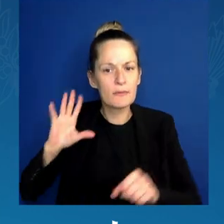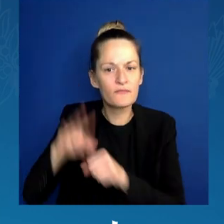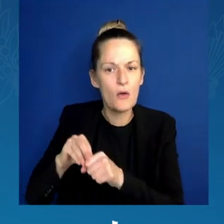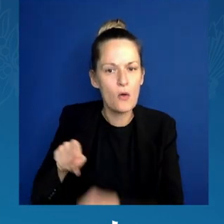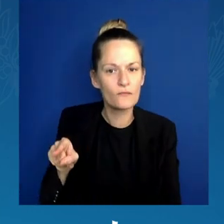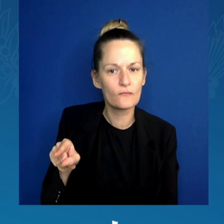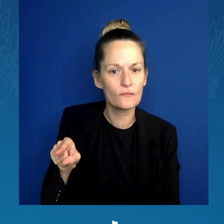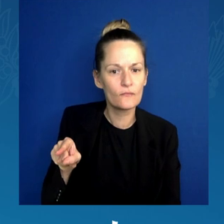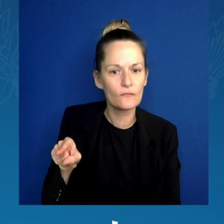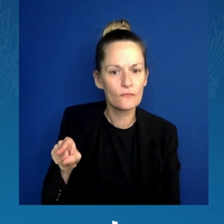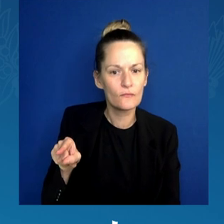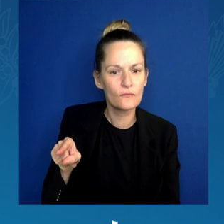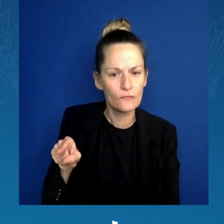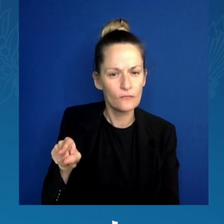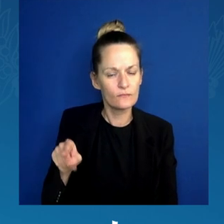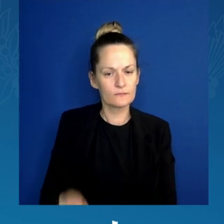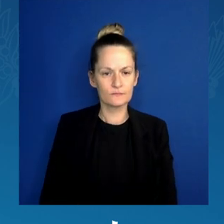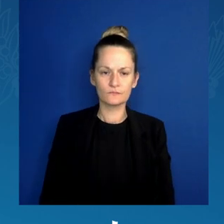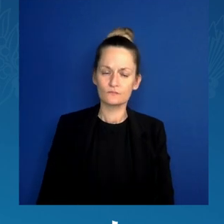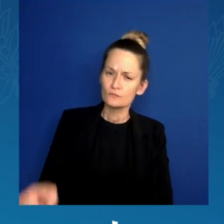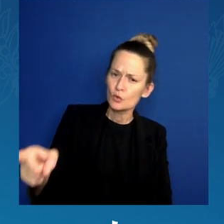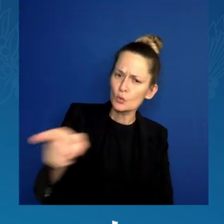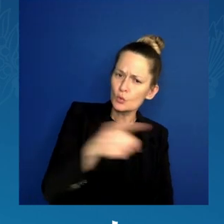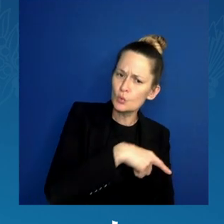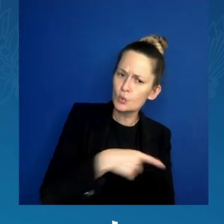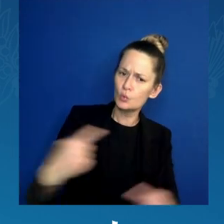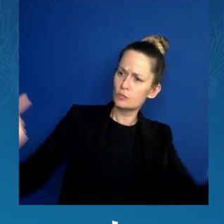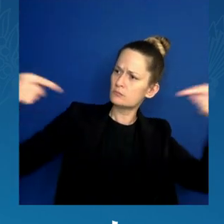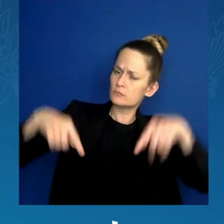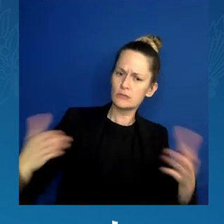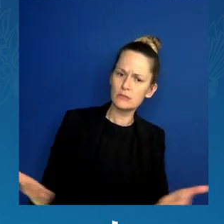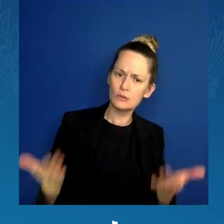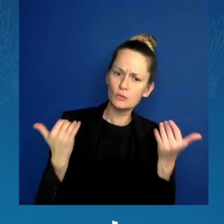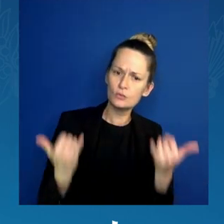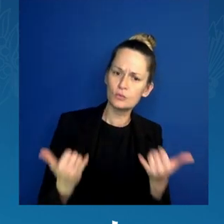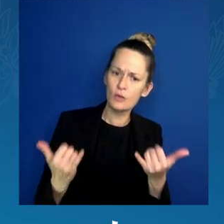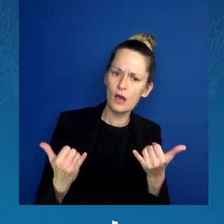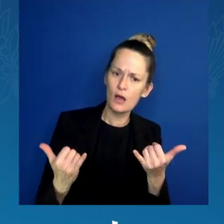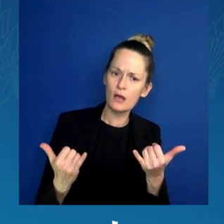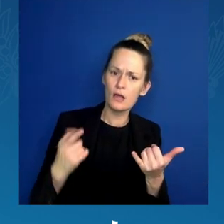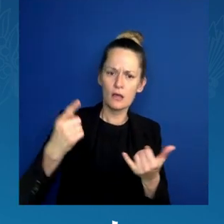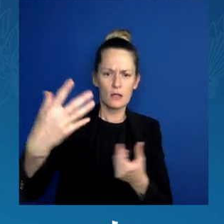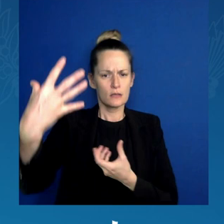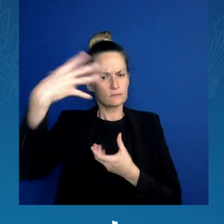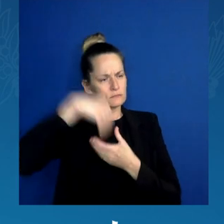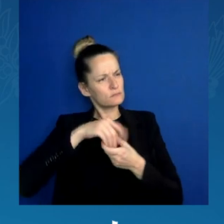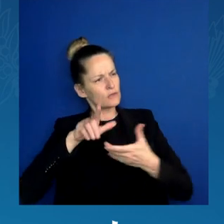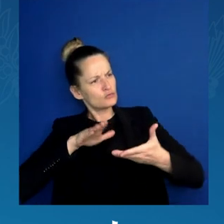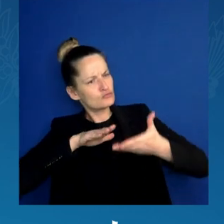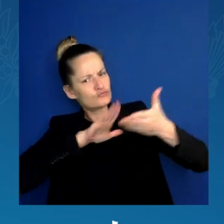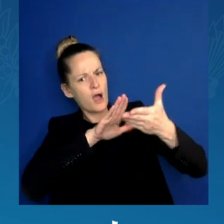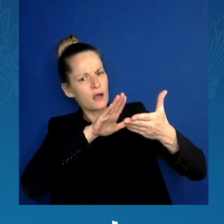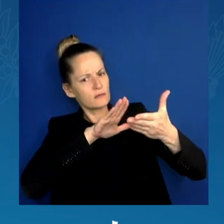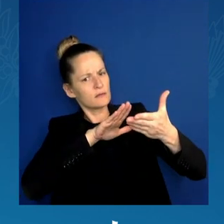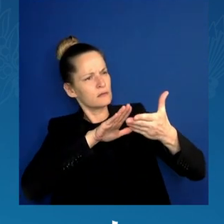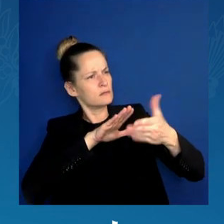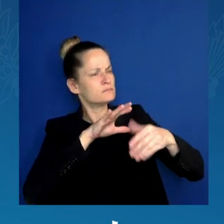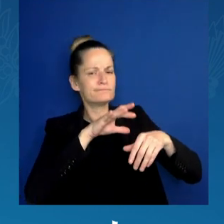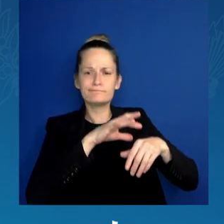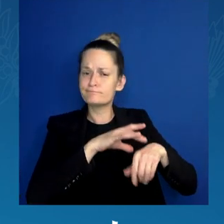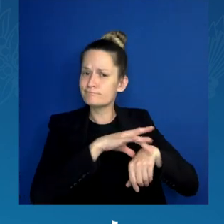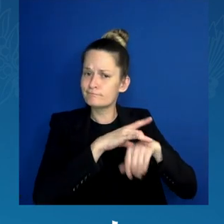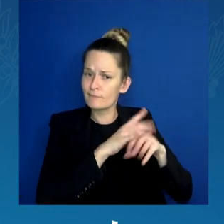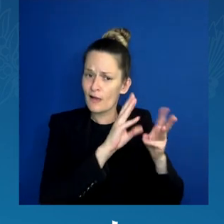advocating to address the climate crisis, to end gun violence, to protect reproductive rights.